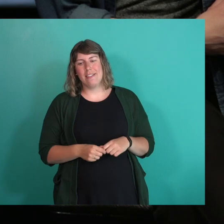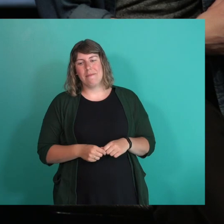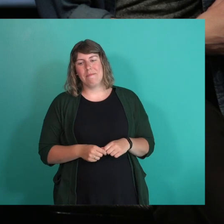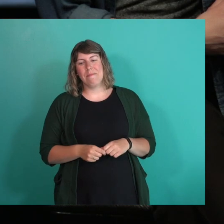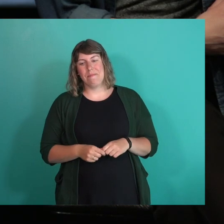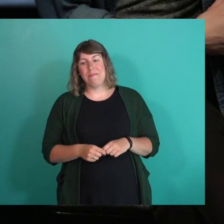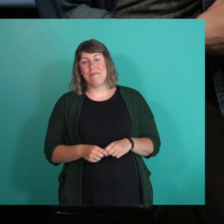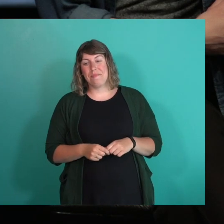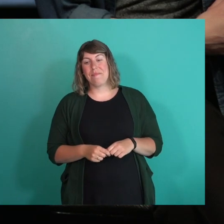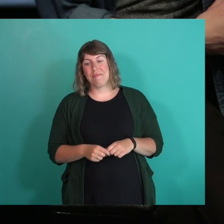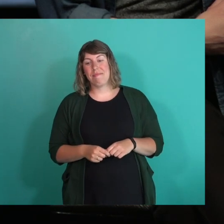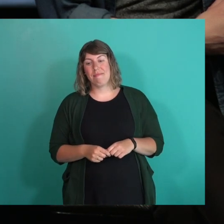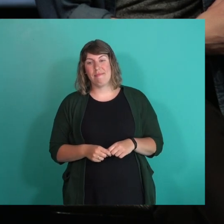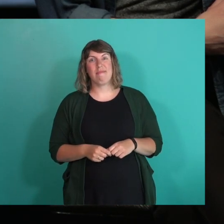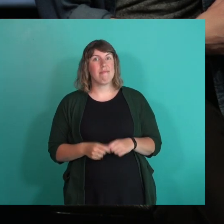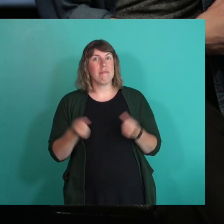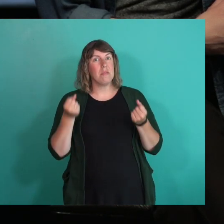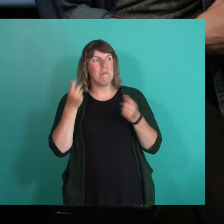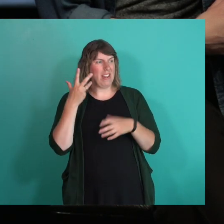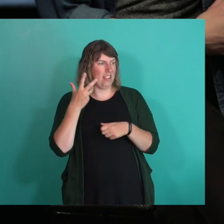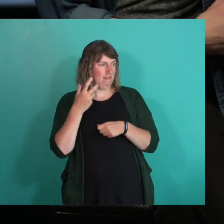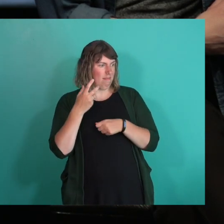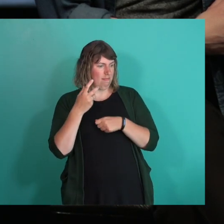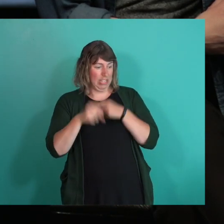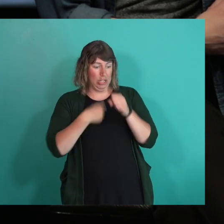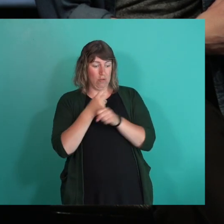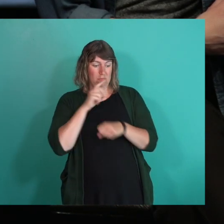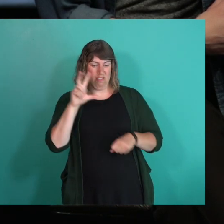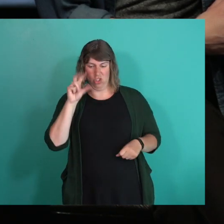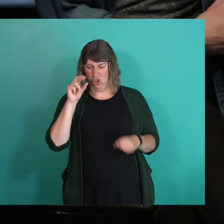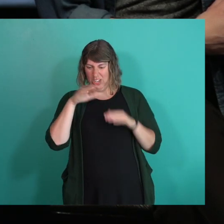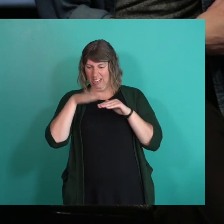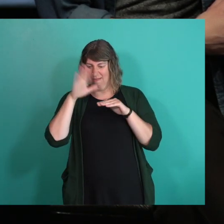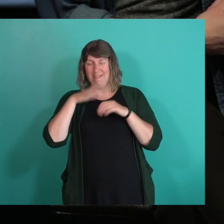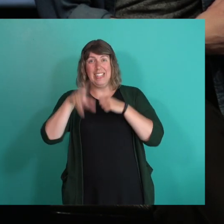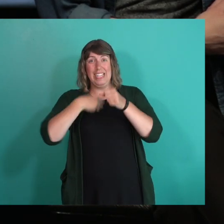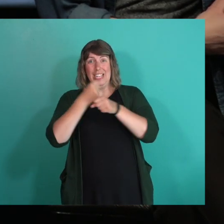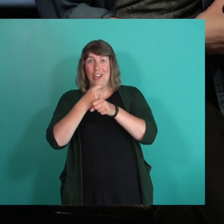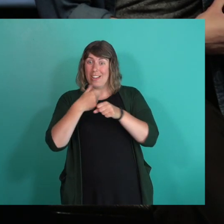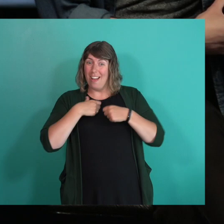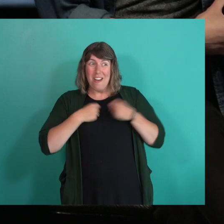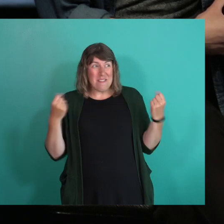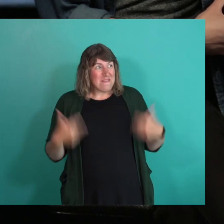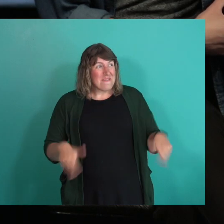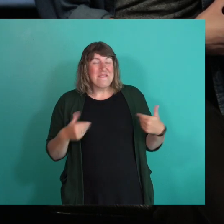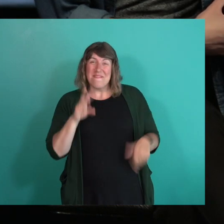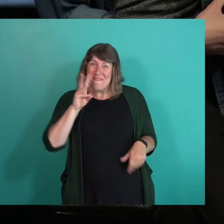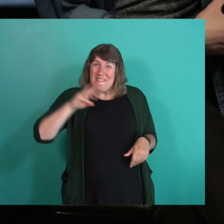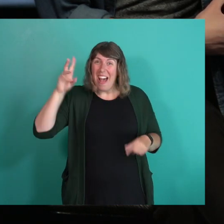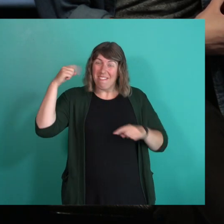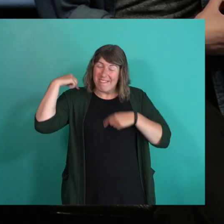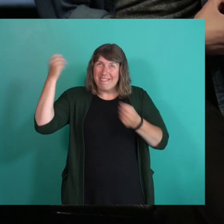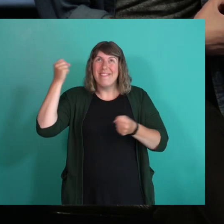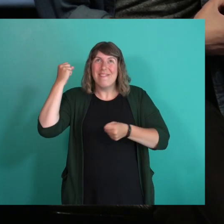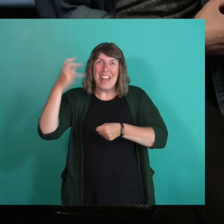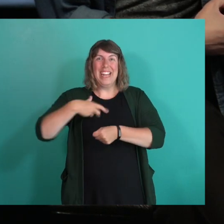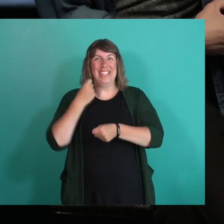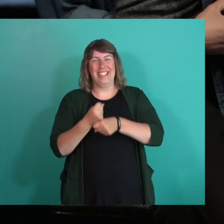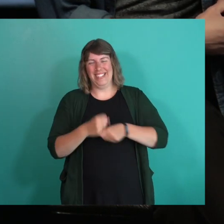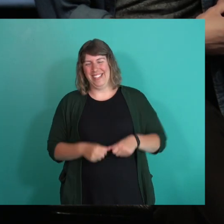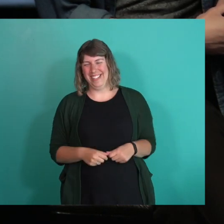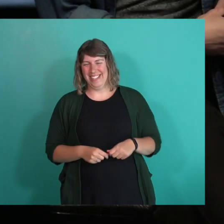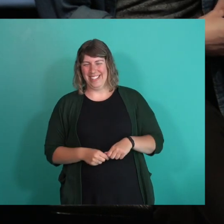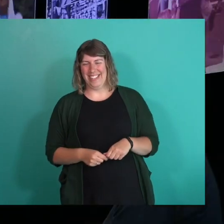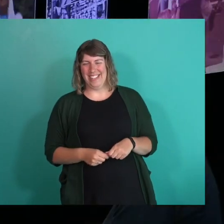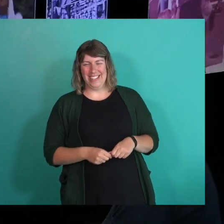through, throughout the last number of 30 some years already, 30 some years. It's hard to believe. Yeah.